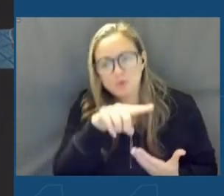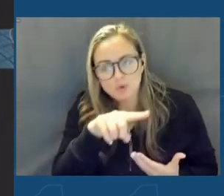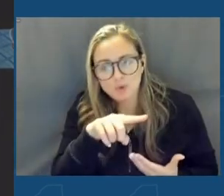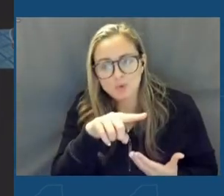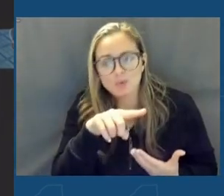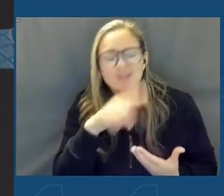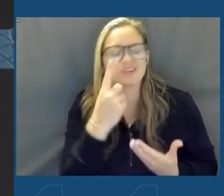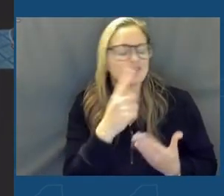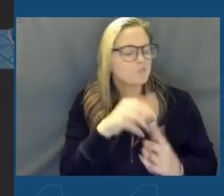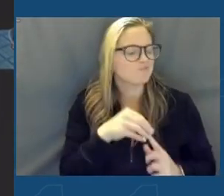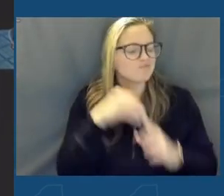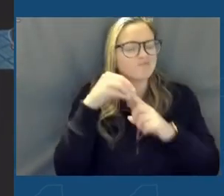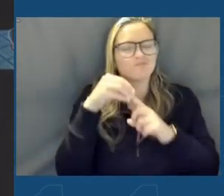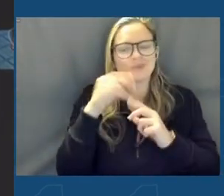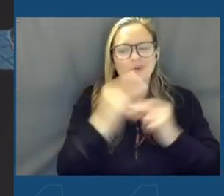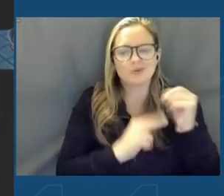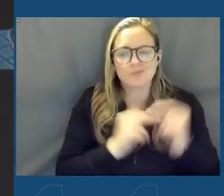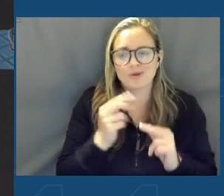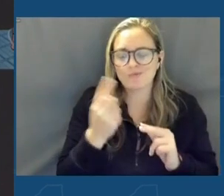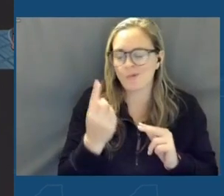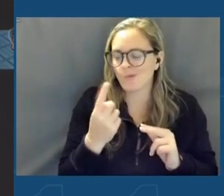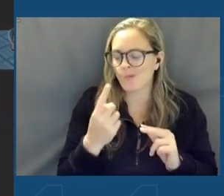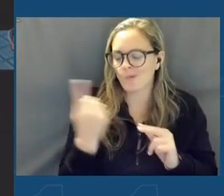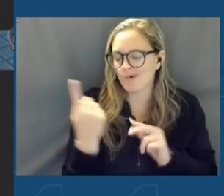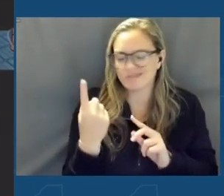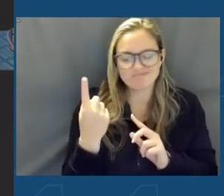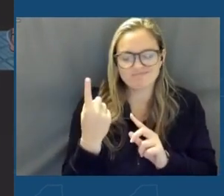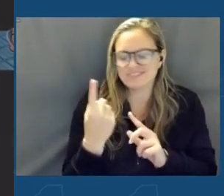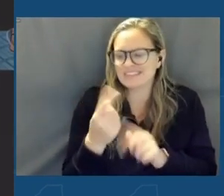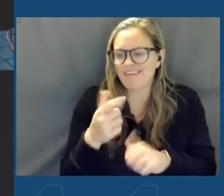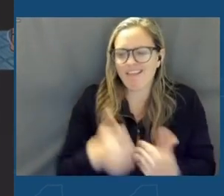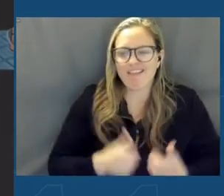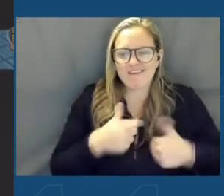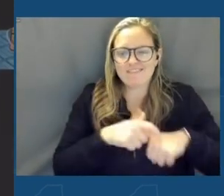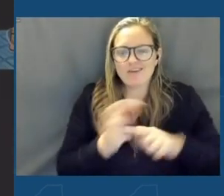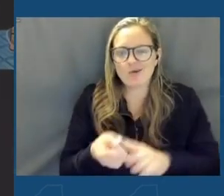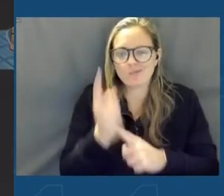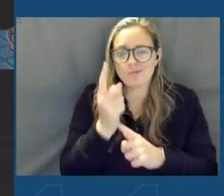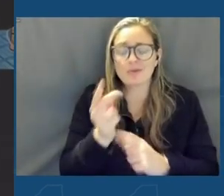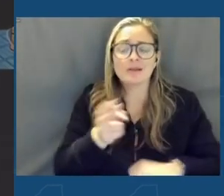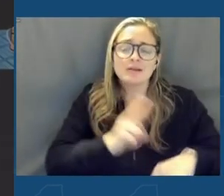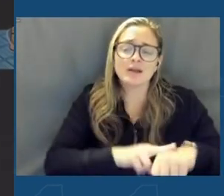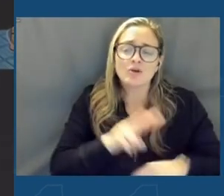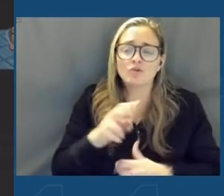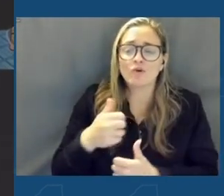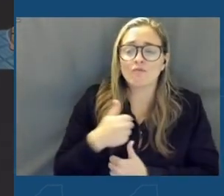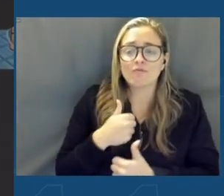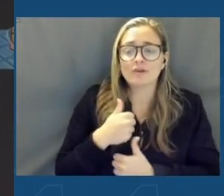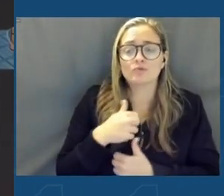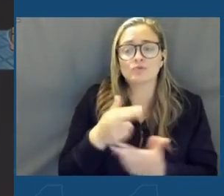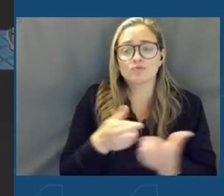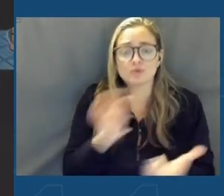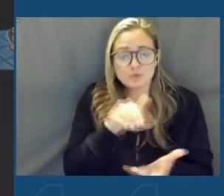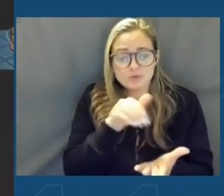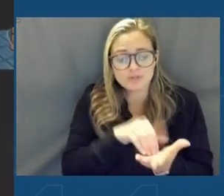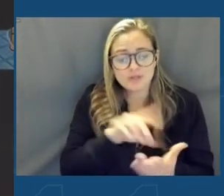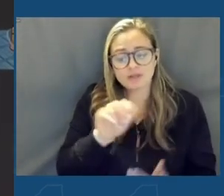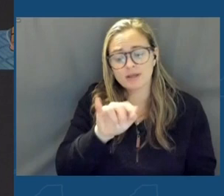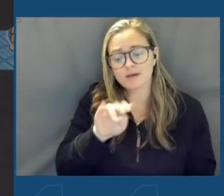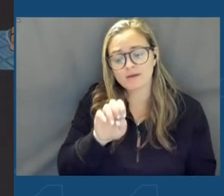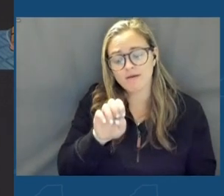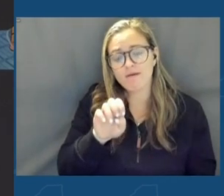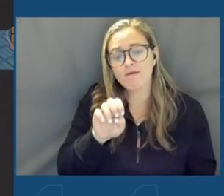-kind building for this once-in-a-lifetime moment. The National Veterans Resource Center at the Daniel and Gail Daniello building